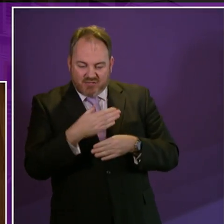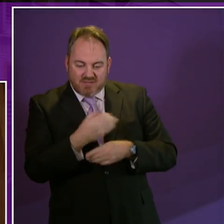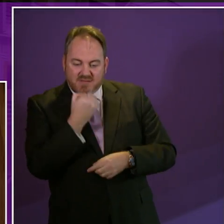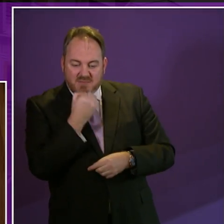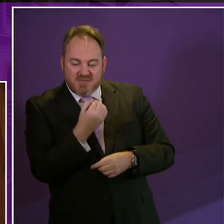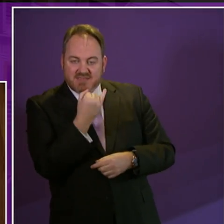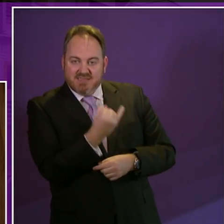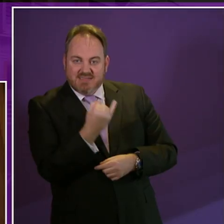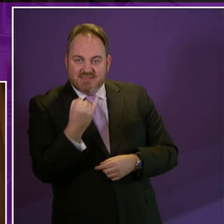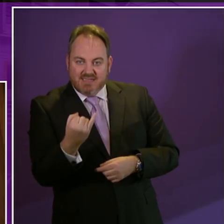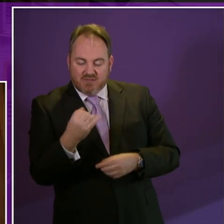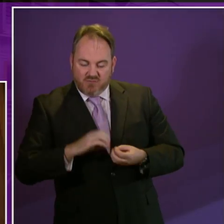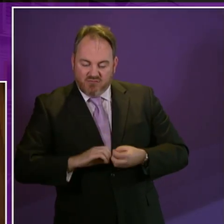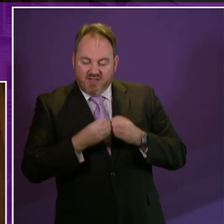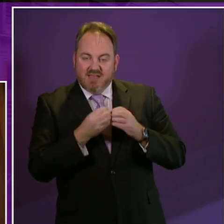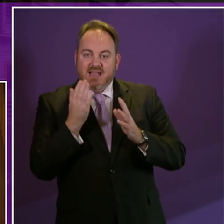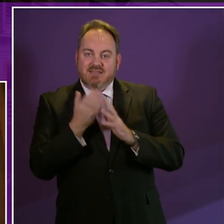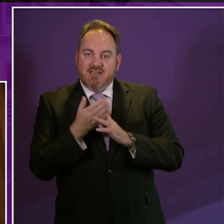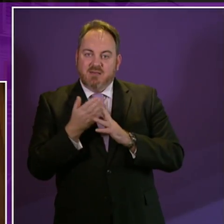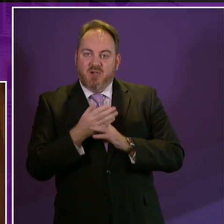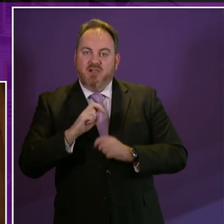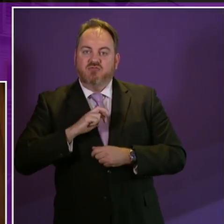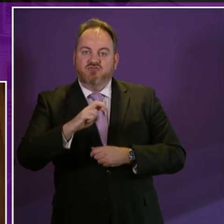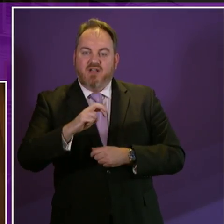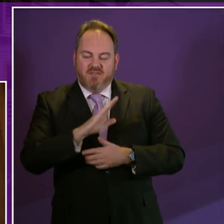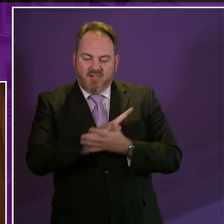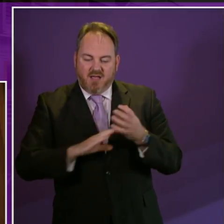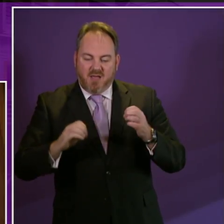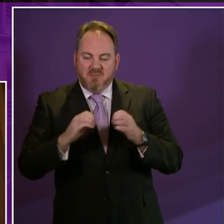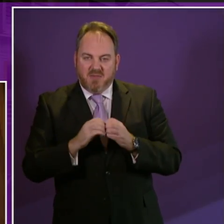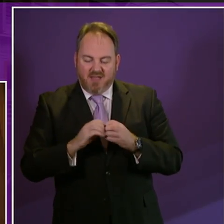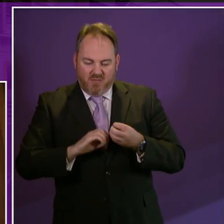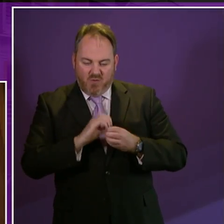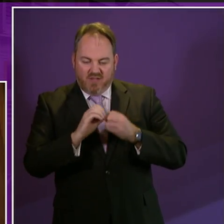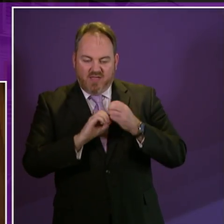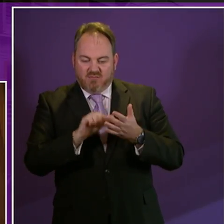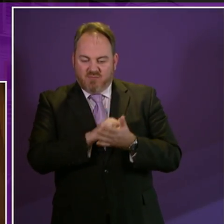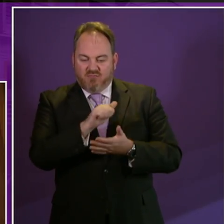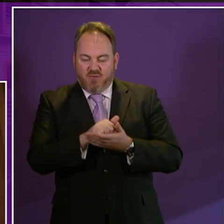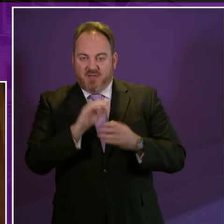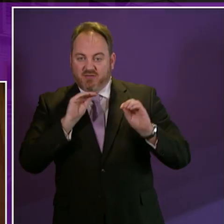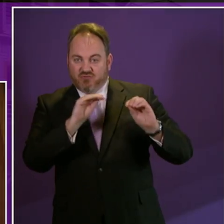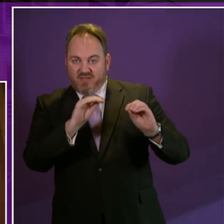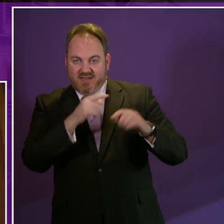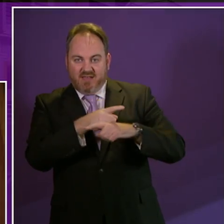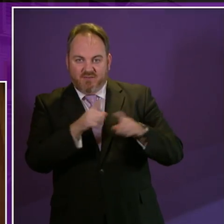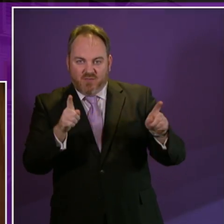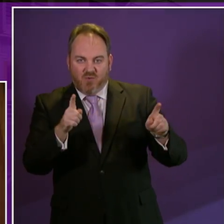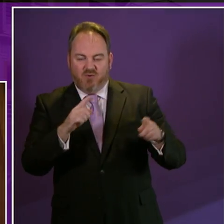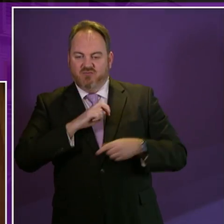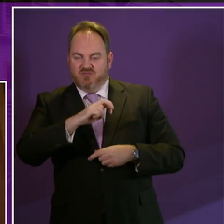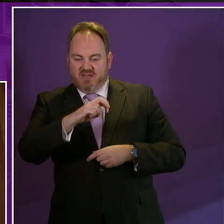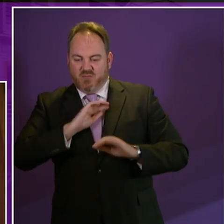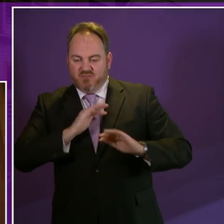The idea to create and develop an accessible travel hub scope requirements for training with disabled people and transport providers and